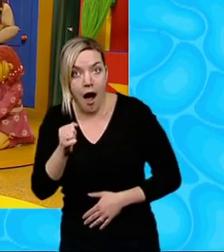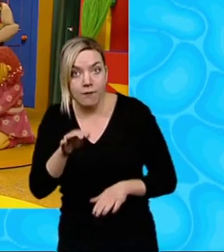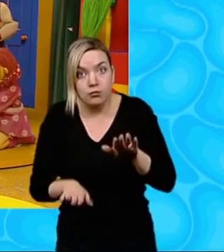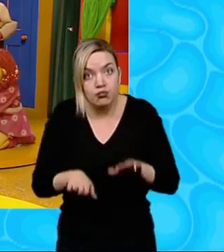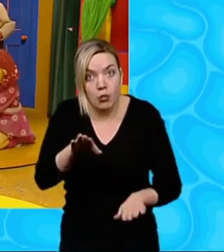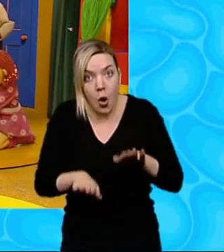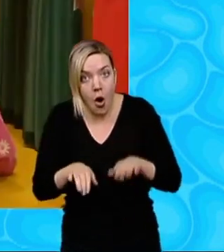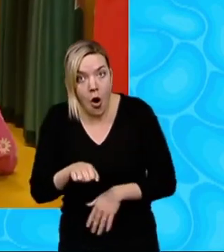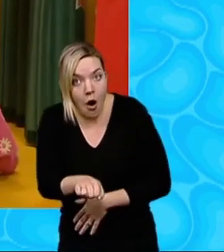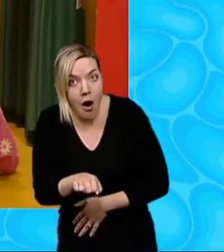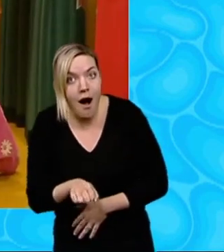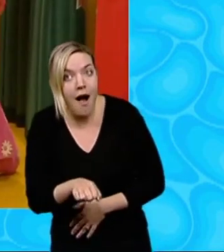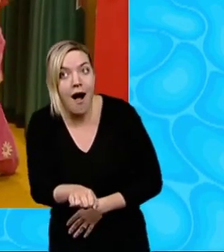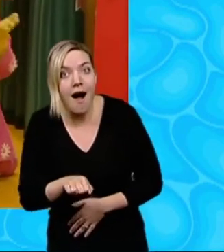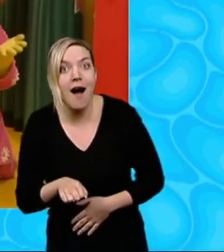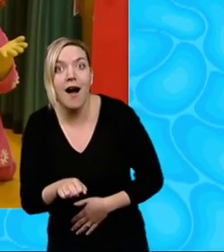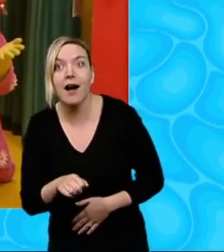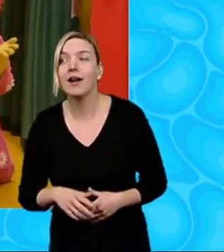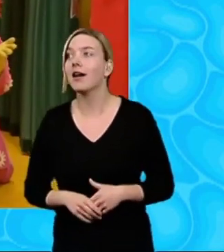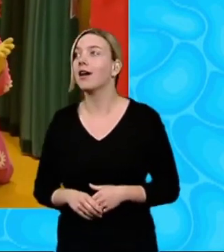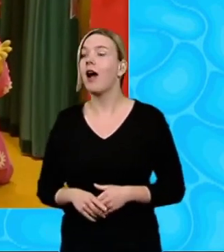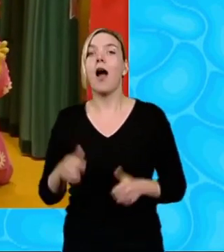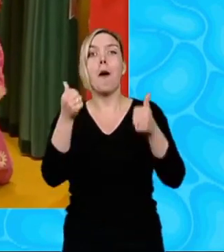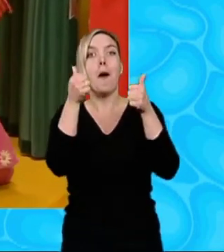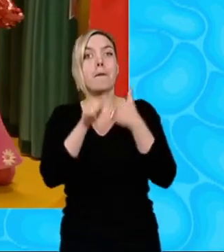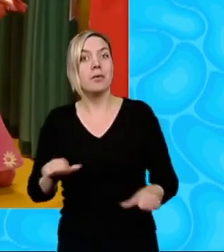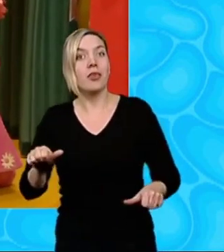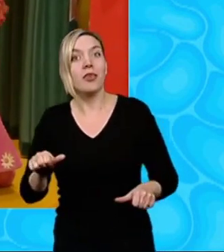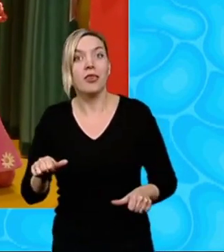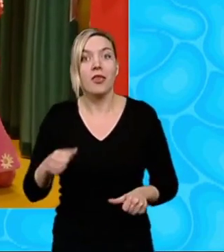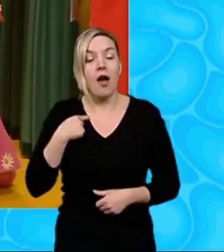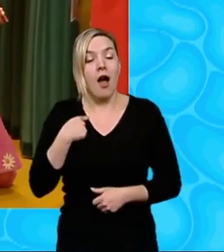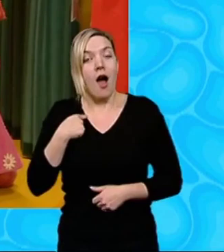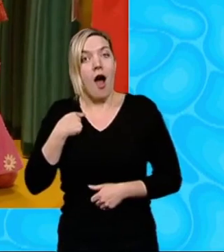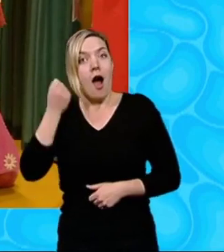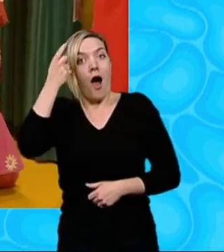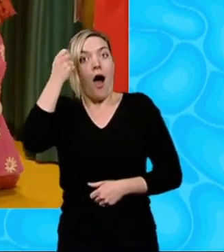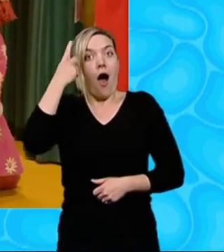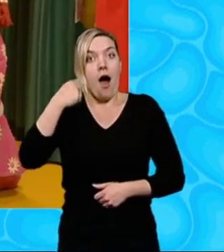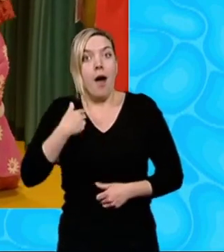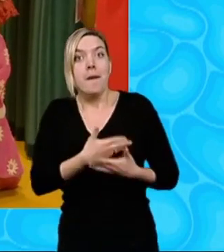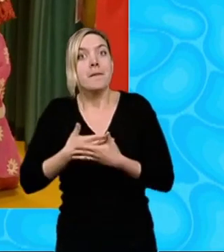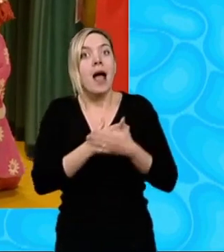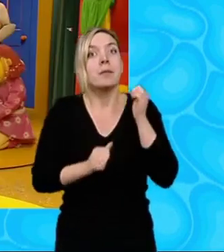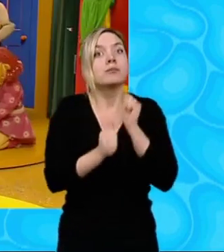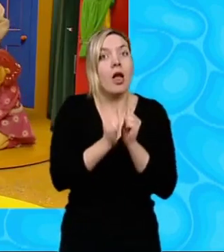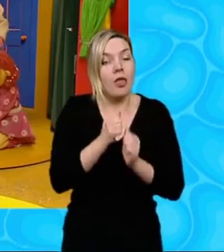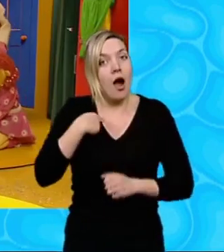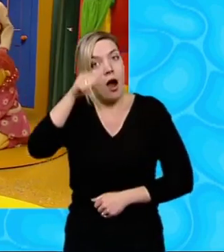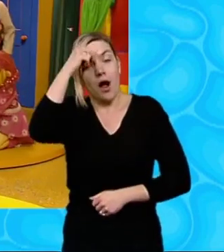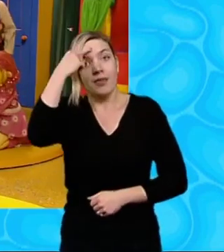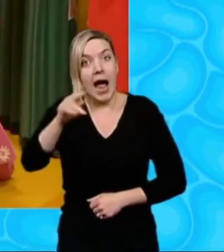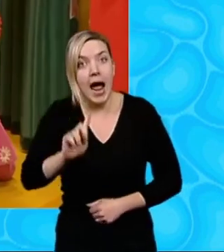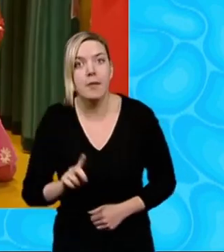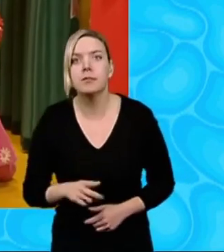Oh, I've just decided That's what I'm going to call my baby brother Oh, what,